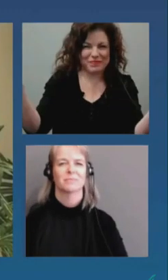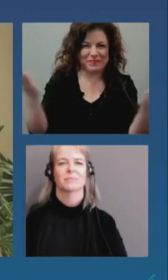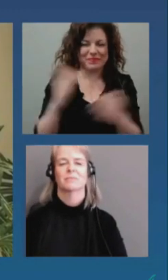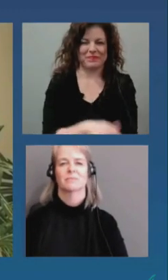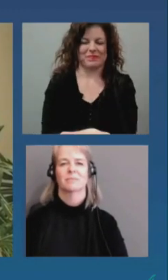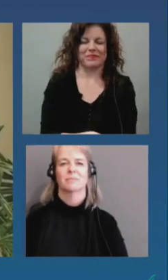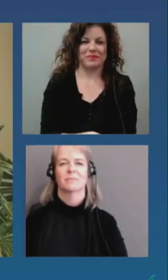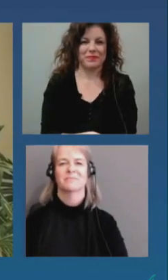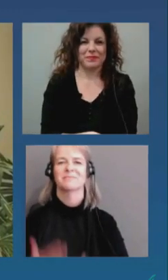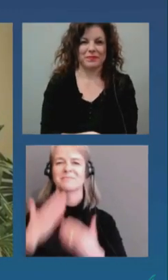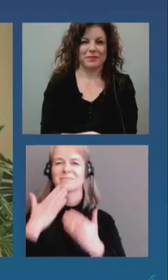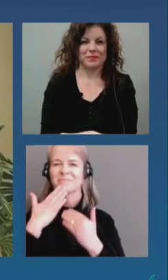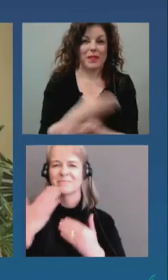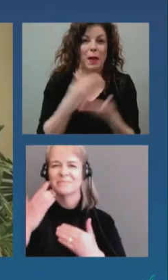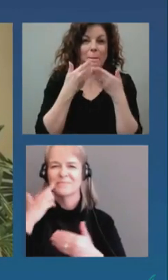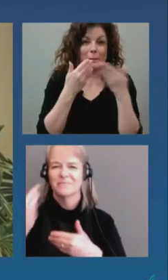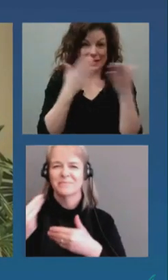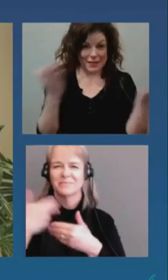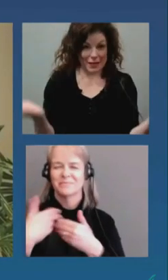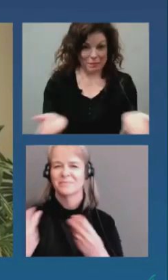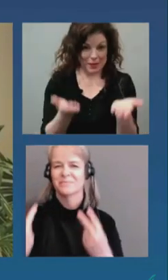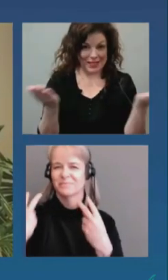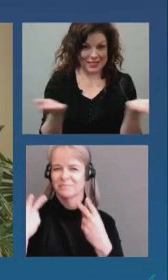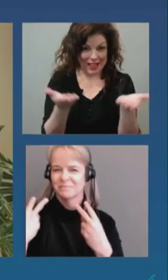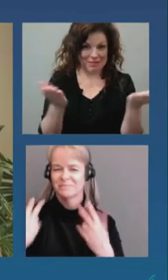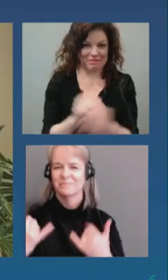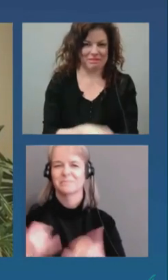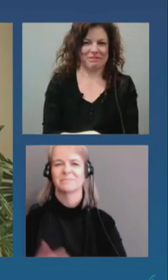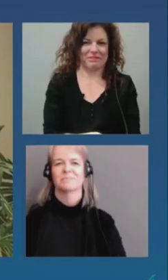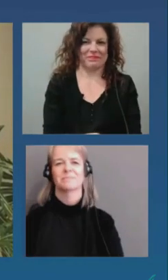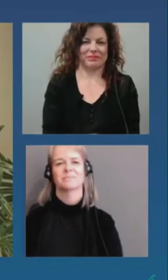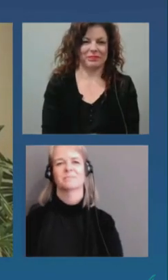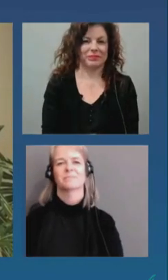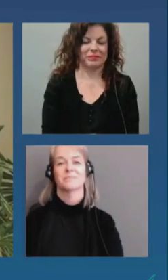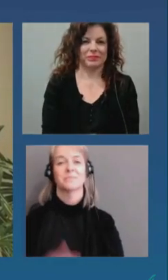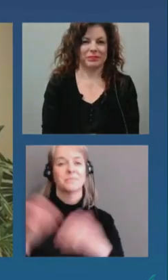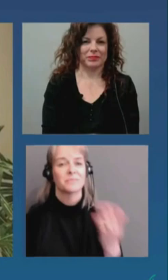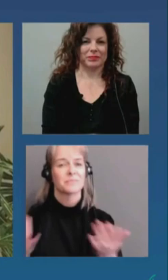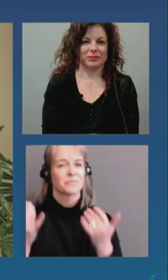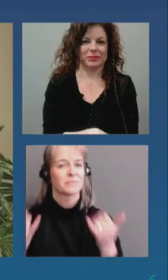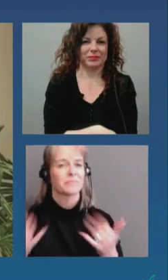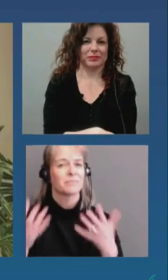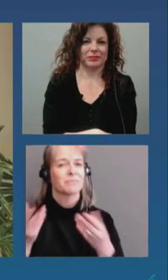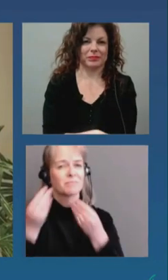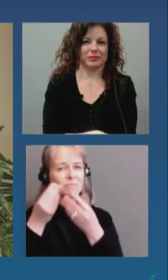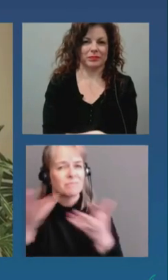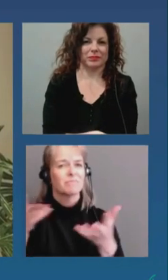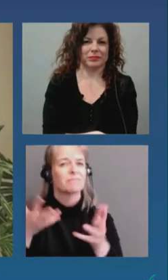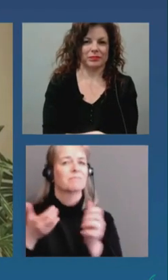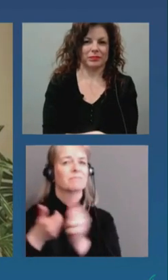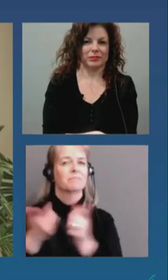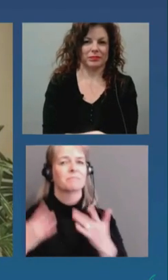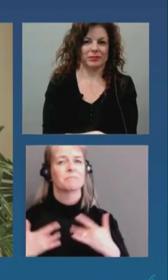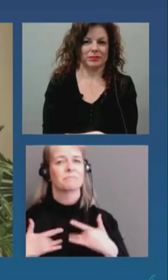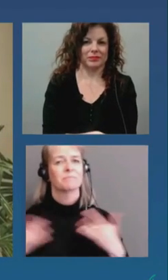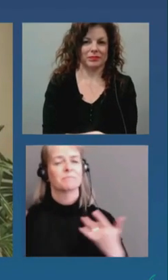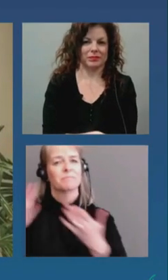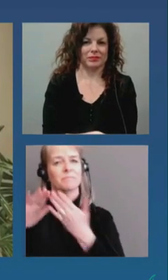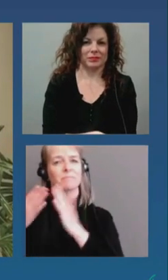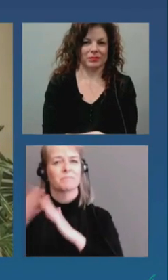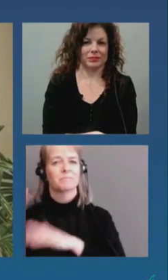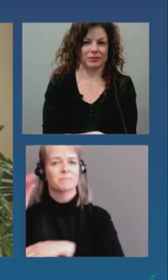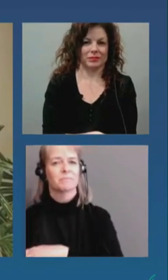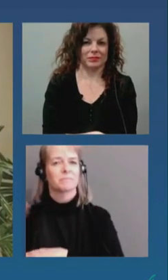Thank you for joining us. Merci d'être parmi nous aujourd'hui. We are here today to provide an update on the City of Ottawa's response to the COVID